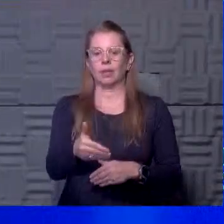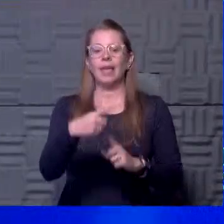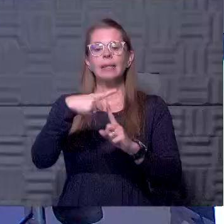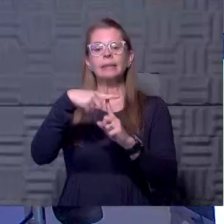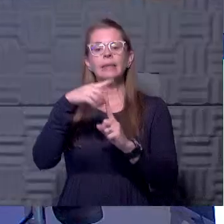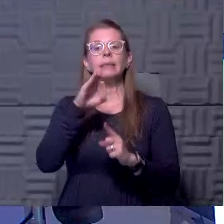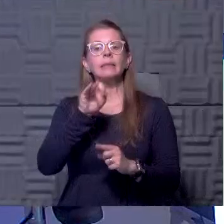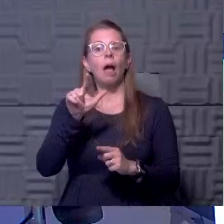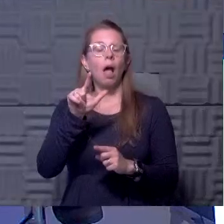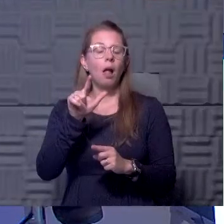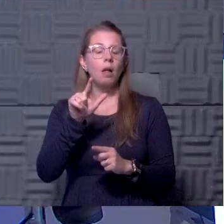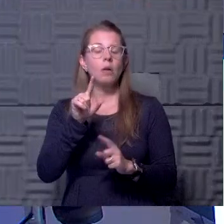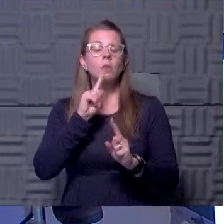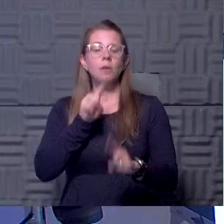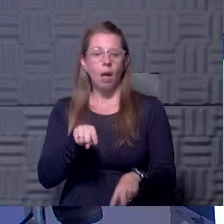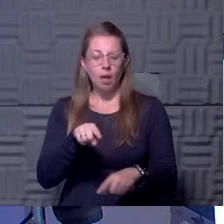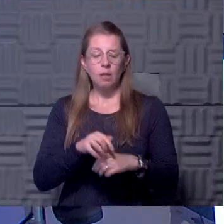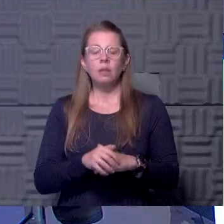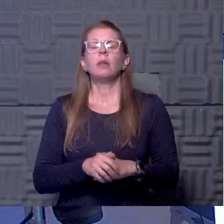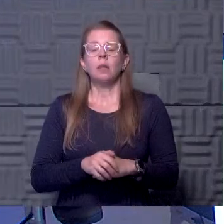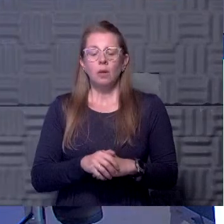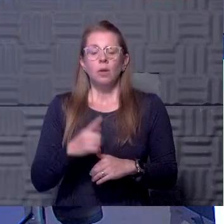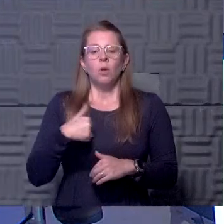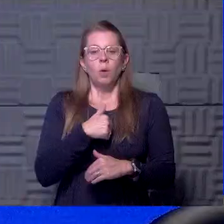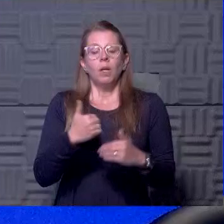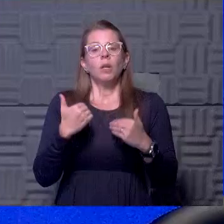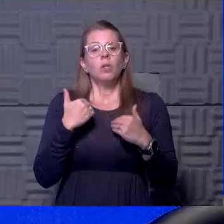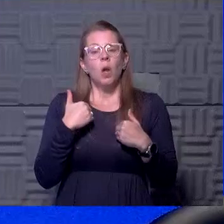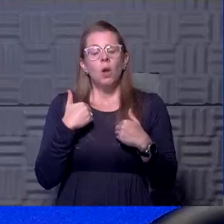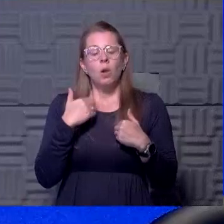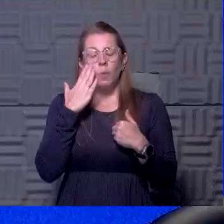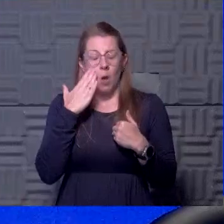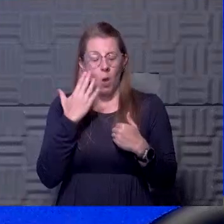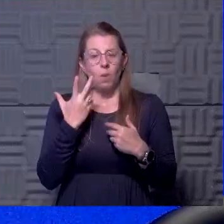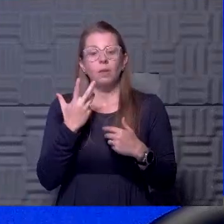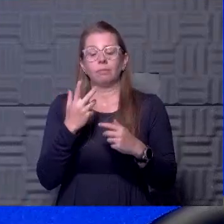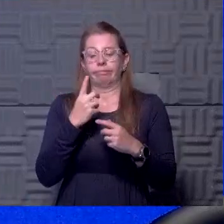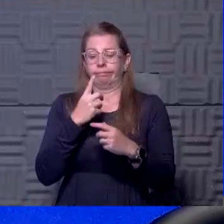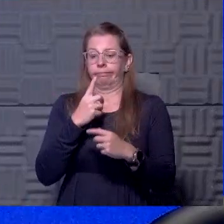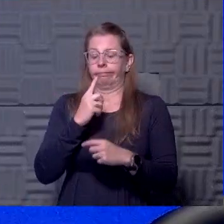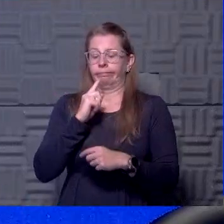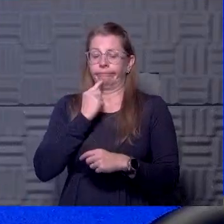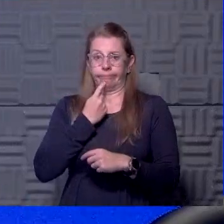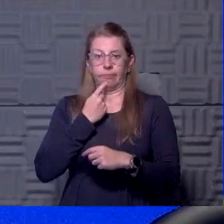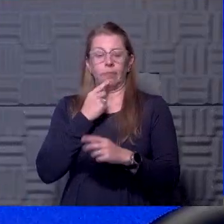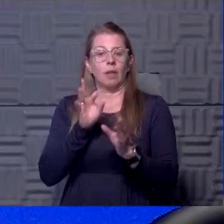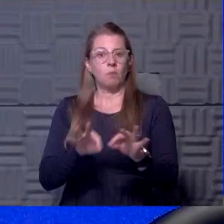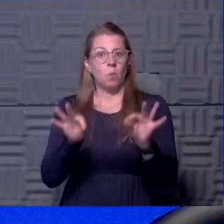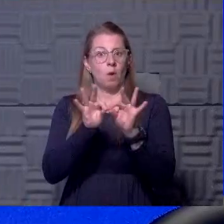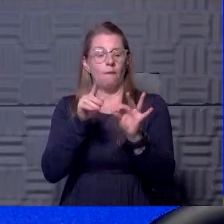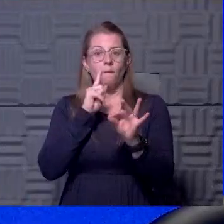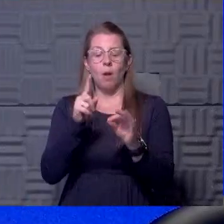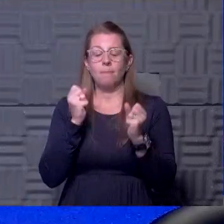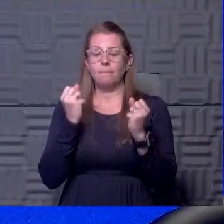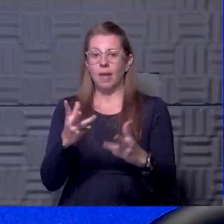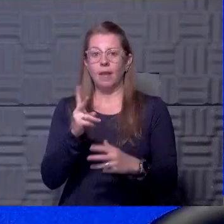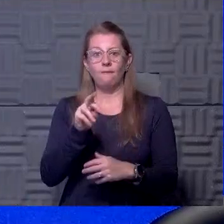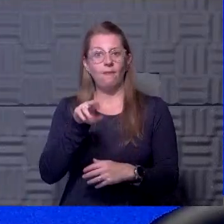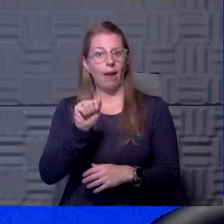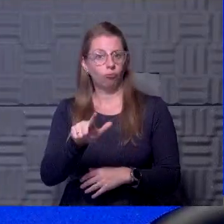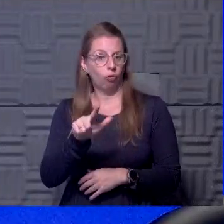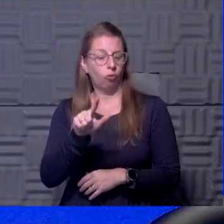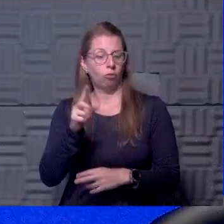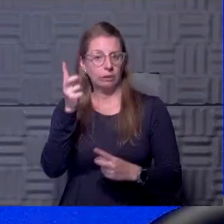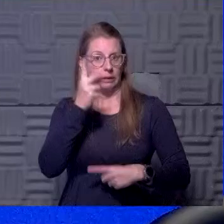about that? Yeah. So T-cell response we know is extremely important in this and many other viral diseases. Um,